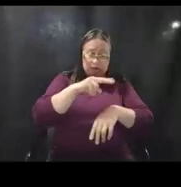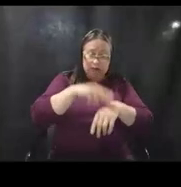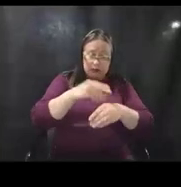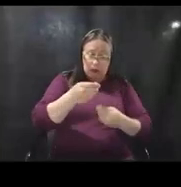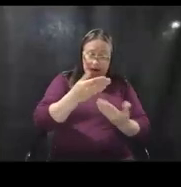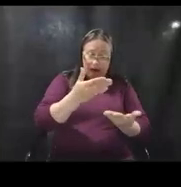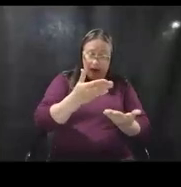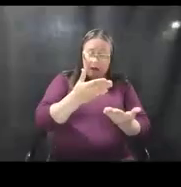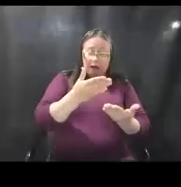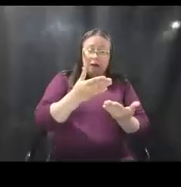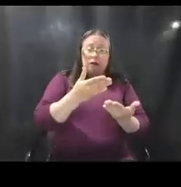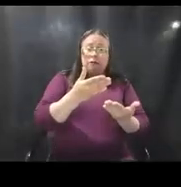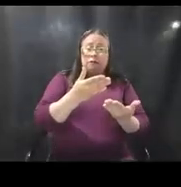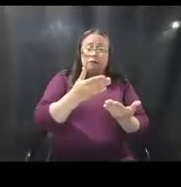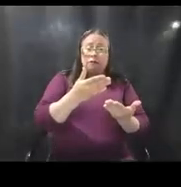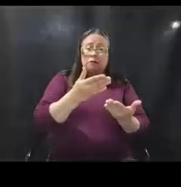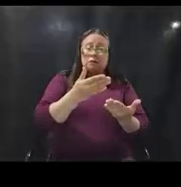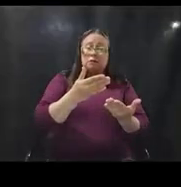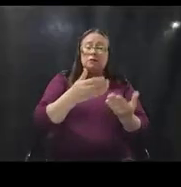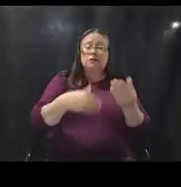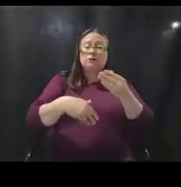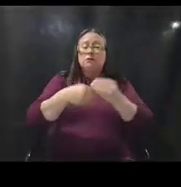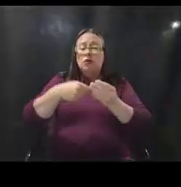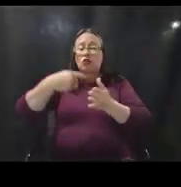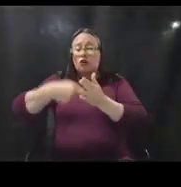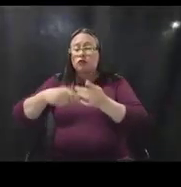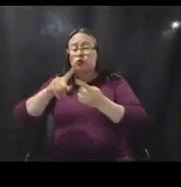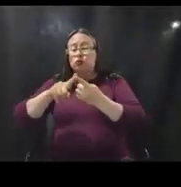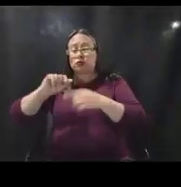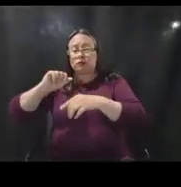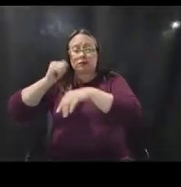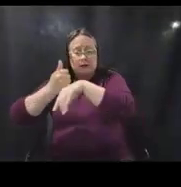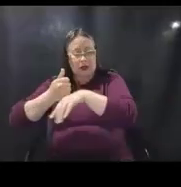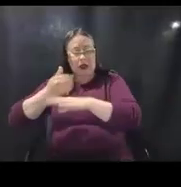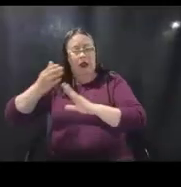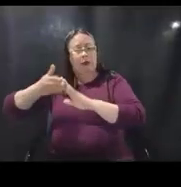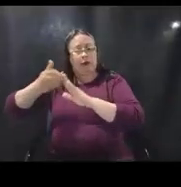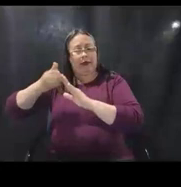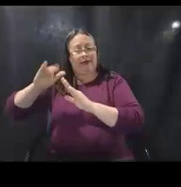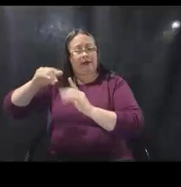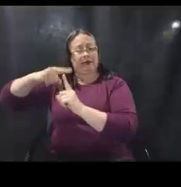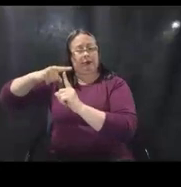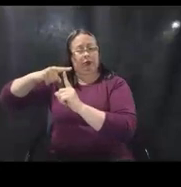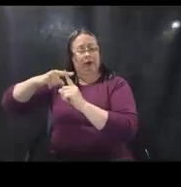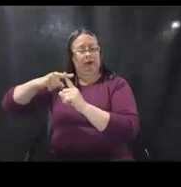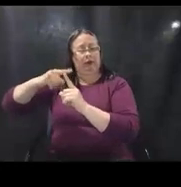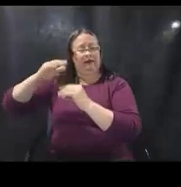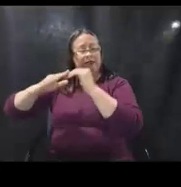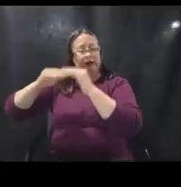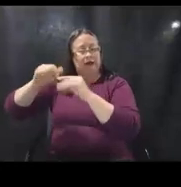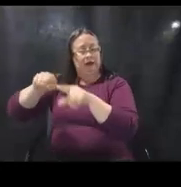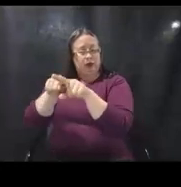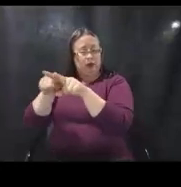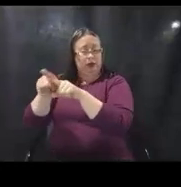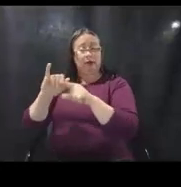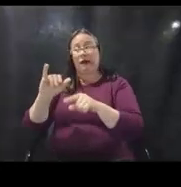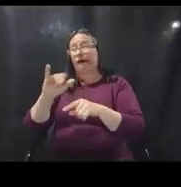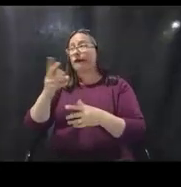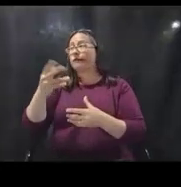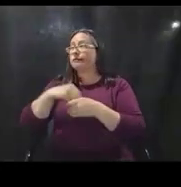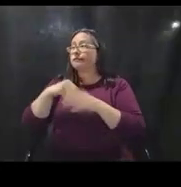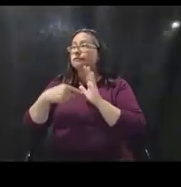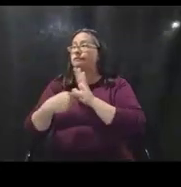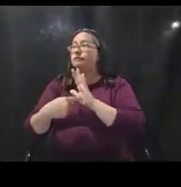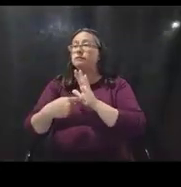um, also the additional costs to set up and operate that temporary facility would be eligible as well. And so that includes things like,